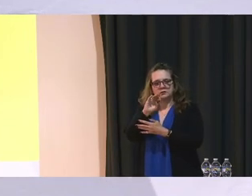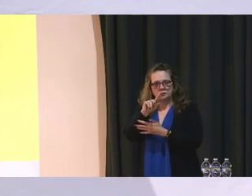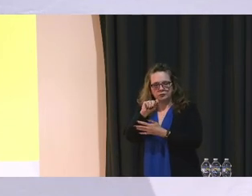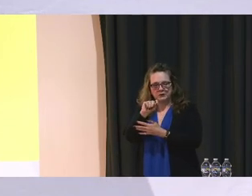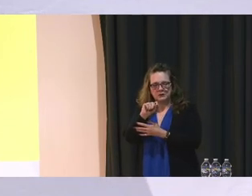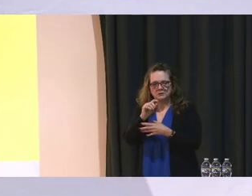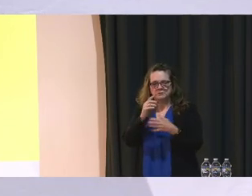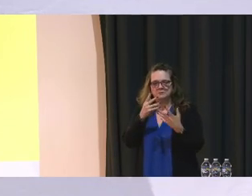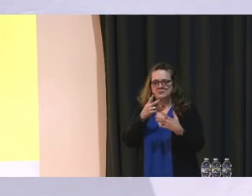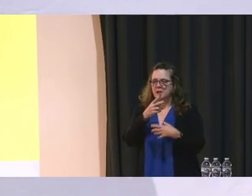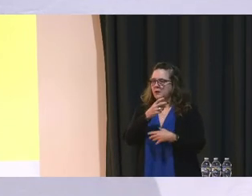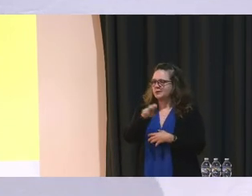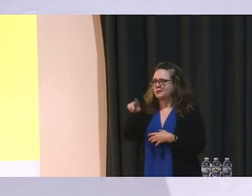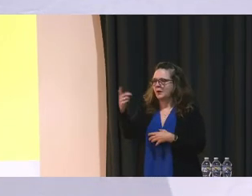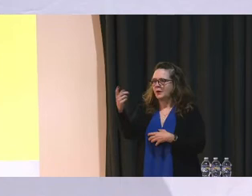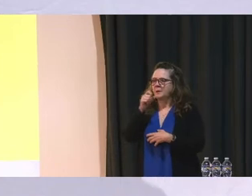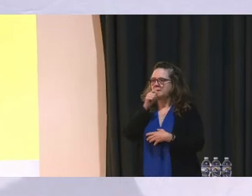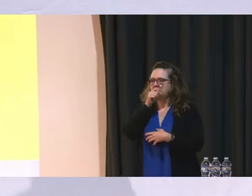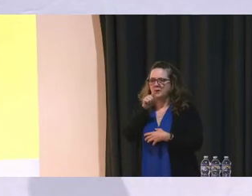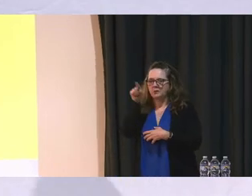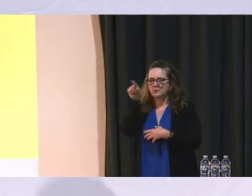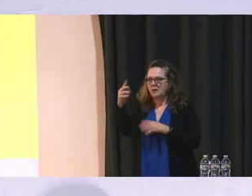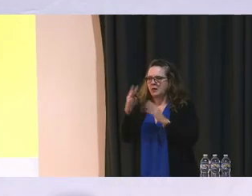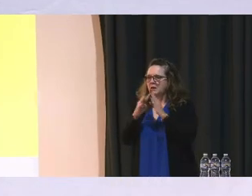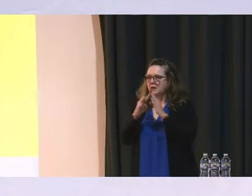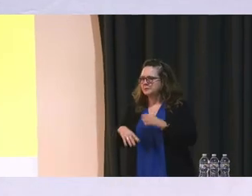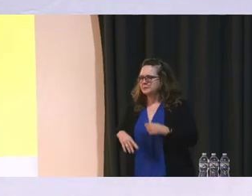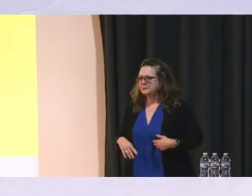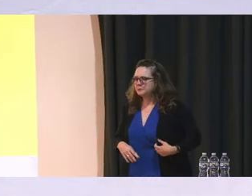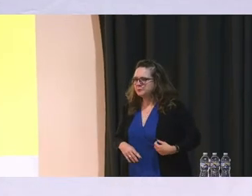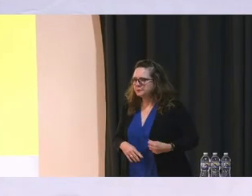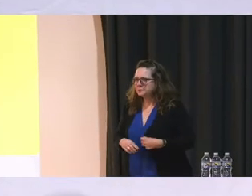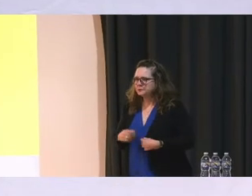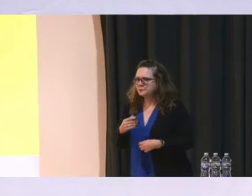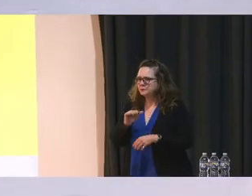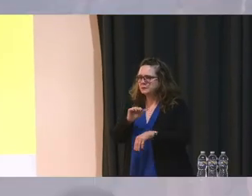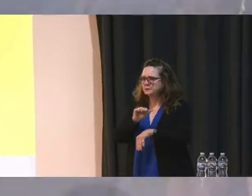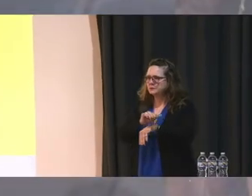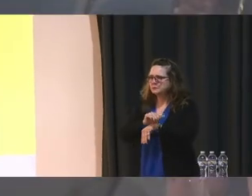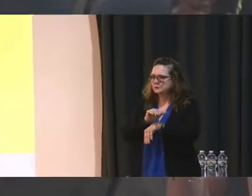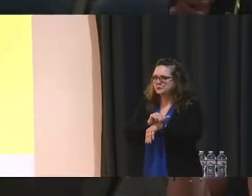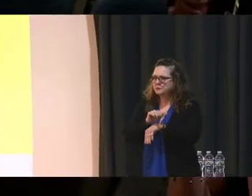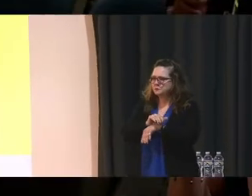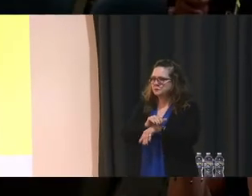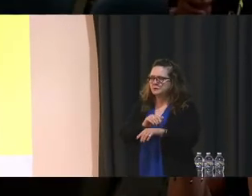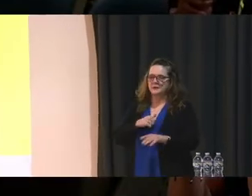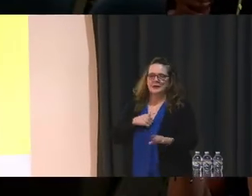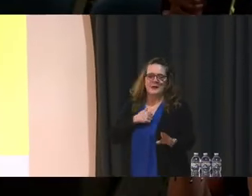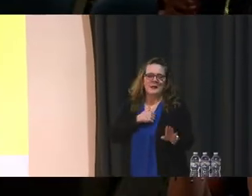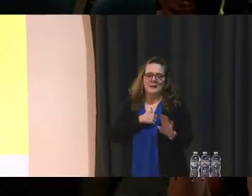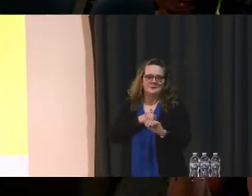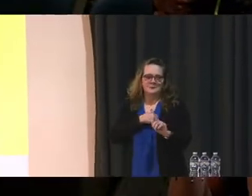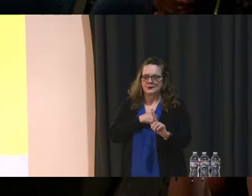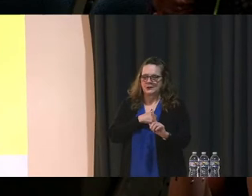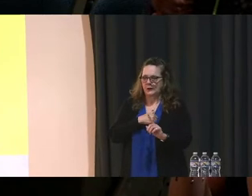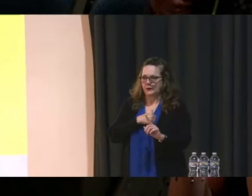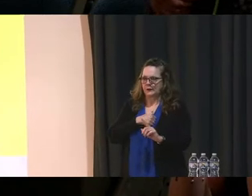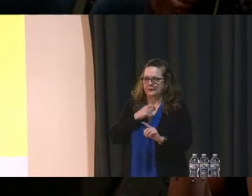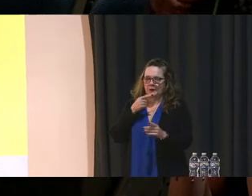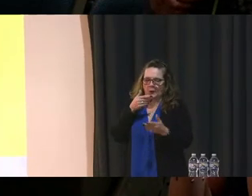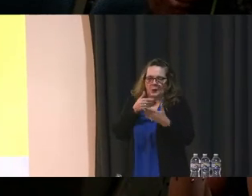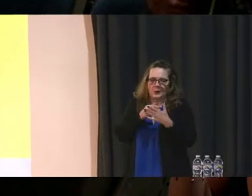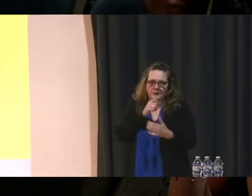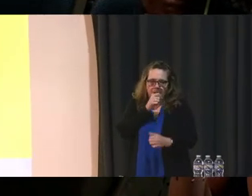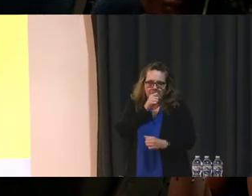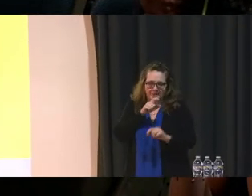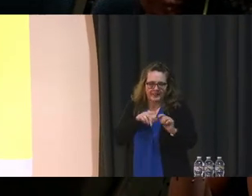switch to the other microphone. Yes, sir. Good evening, everybody. My name is Simon. How are you? Have to get a little closer to